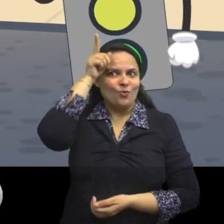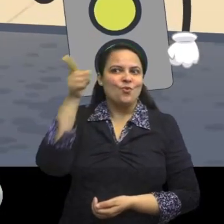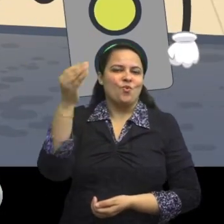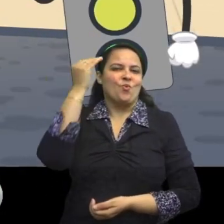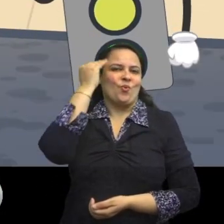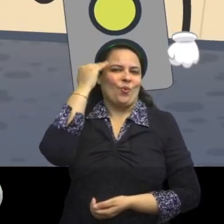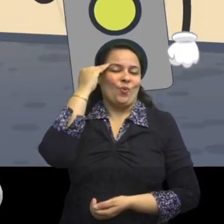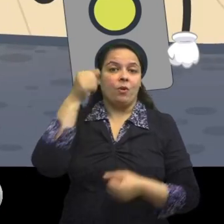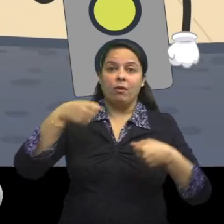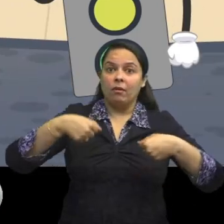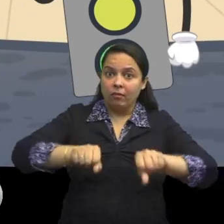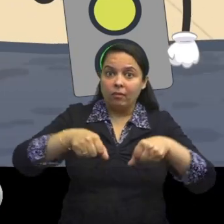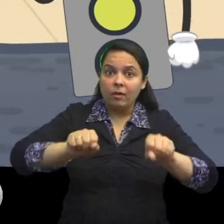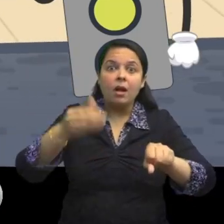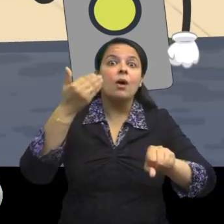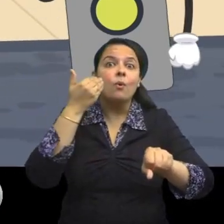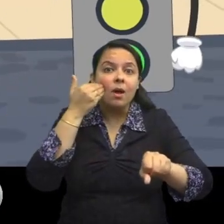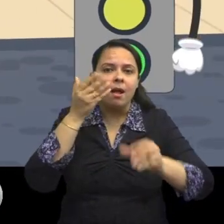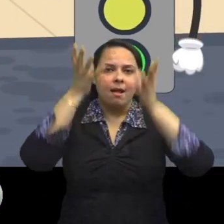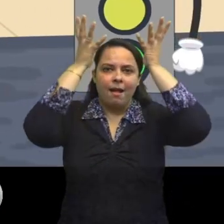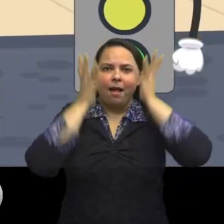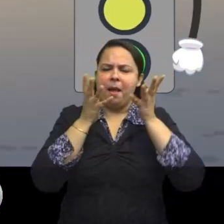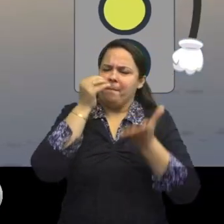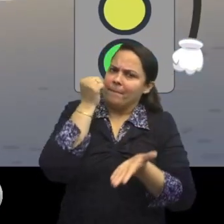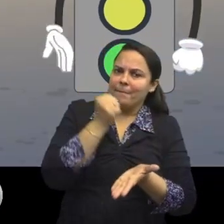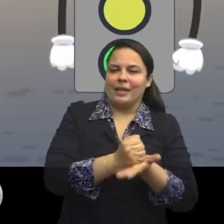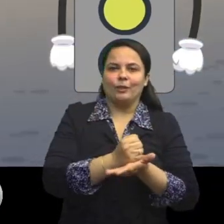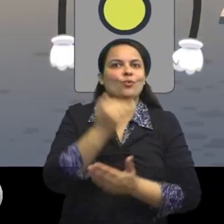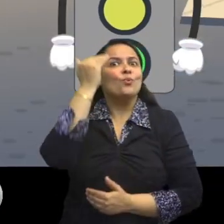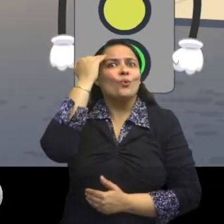Yes. You know why?